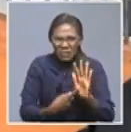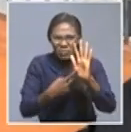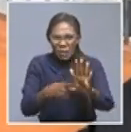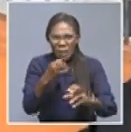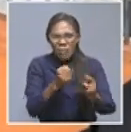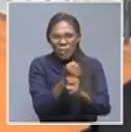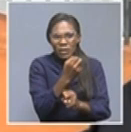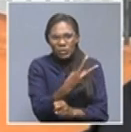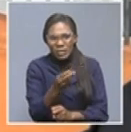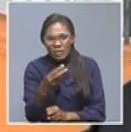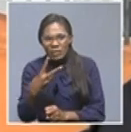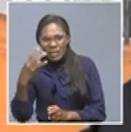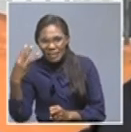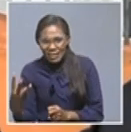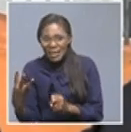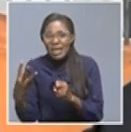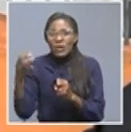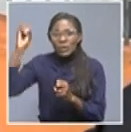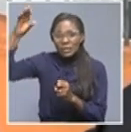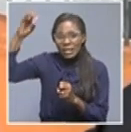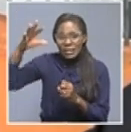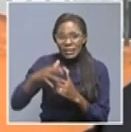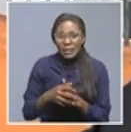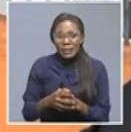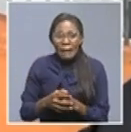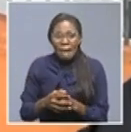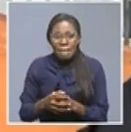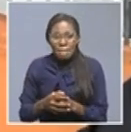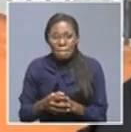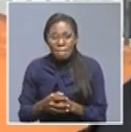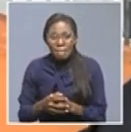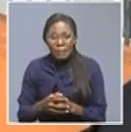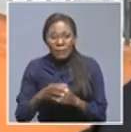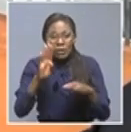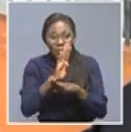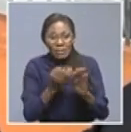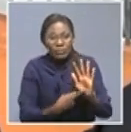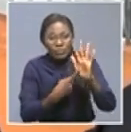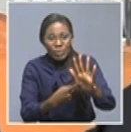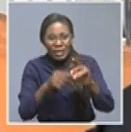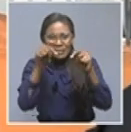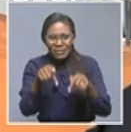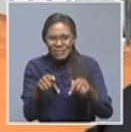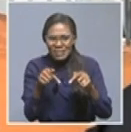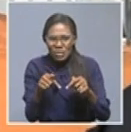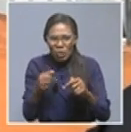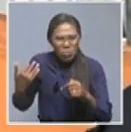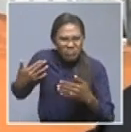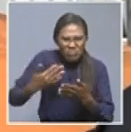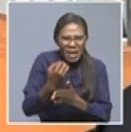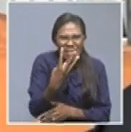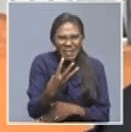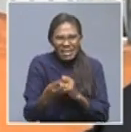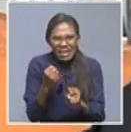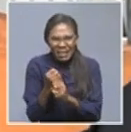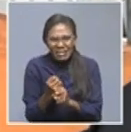for Shakati local authority. The expo has been dormant for now three years